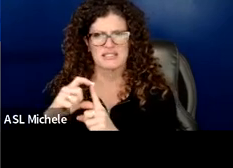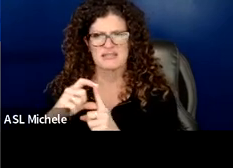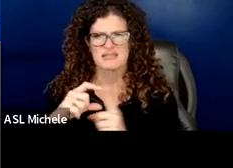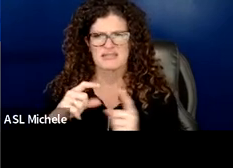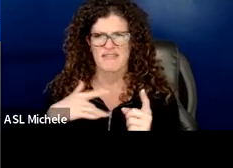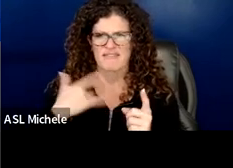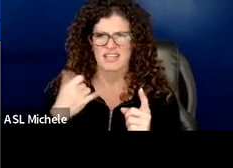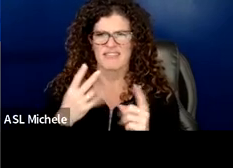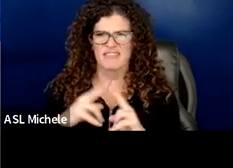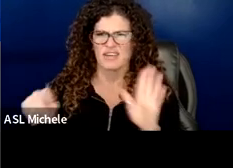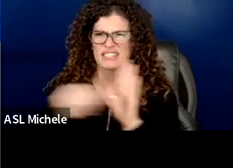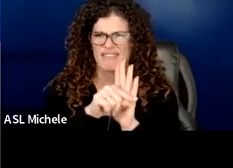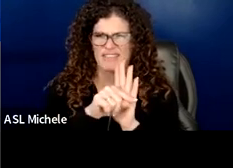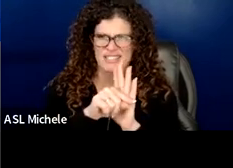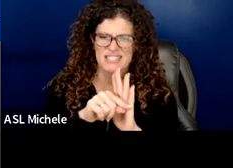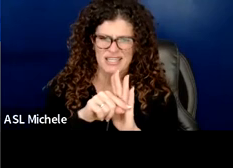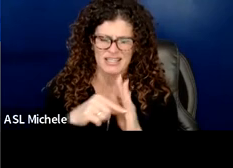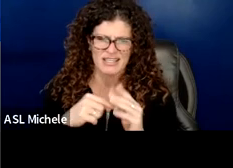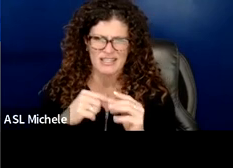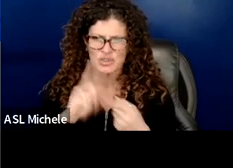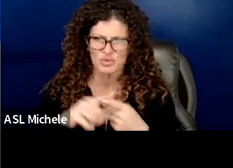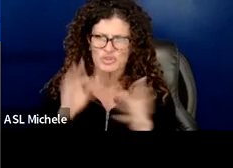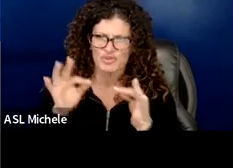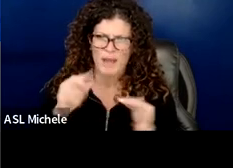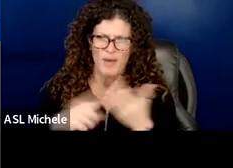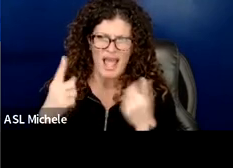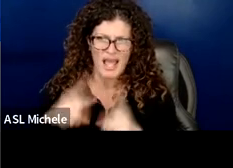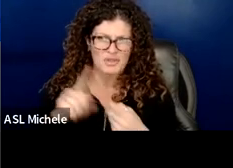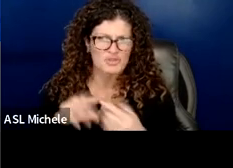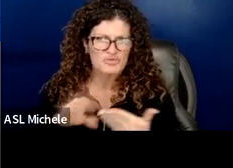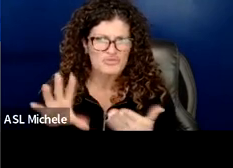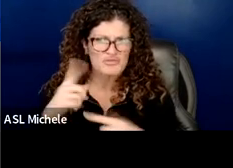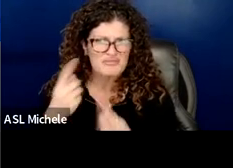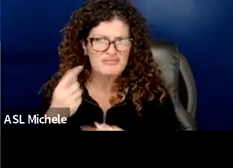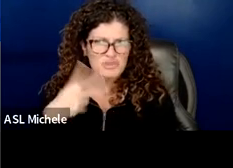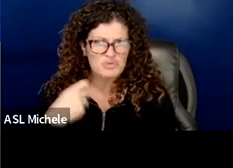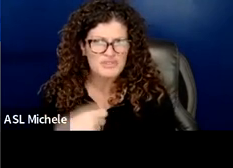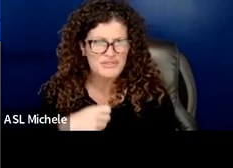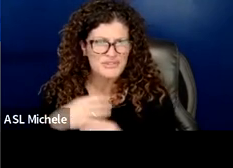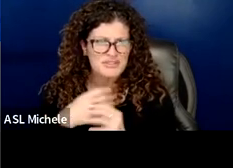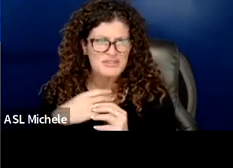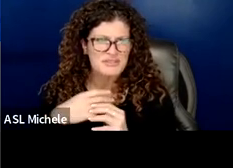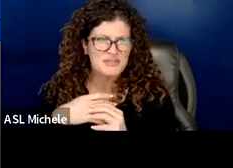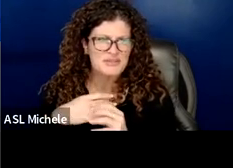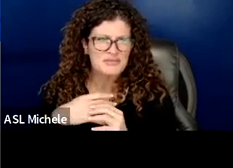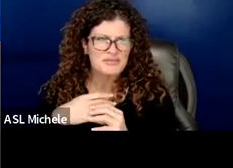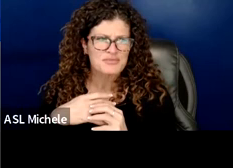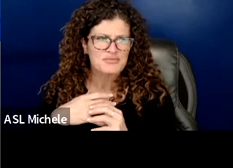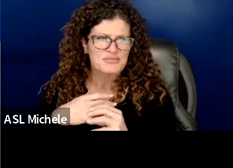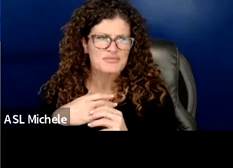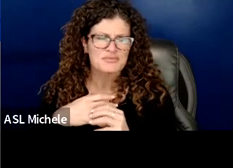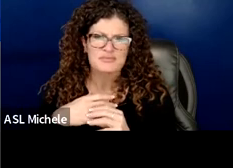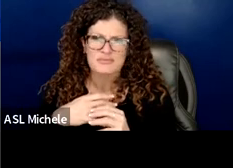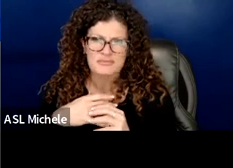yes heavy kind of language to describe what happened to students in the last two years during covet and i wonder if maybe